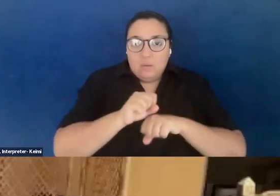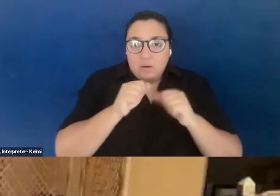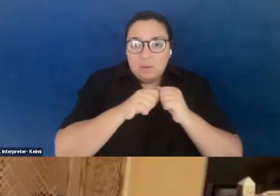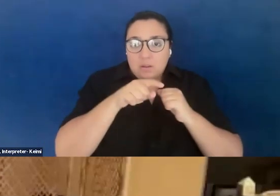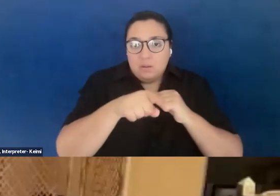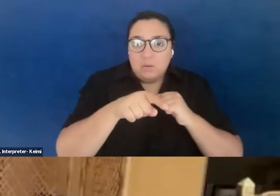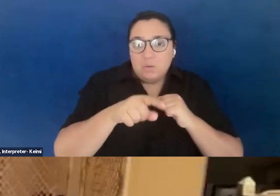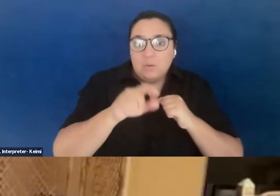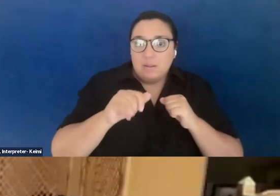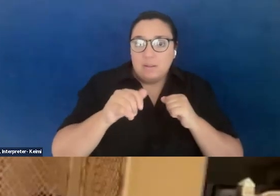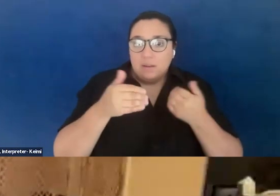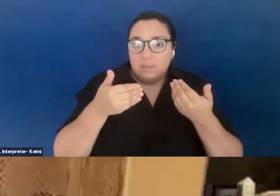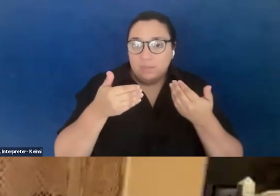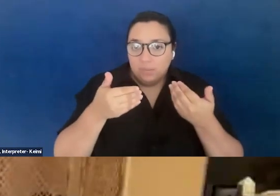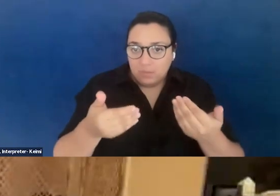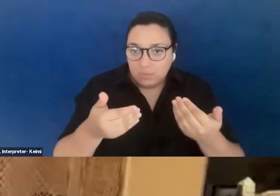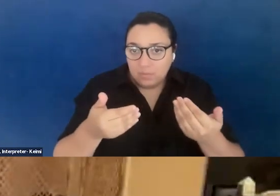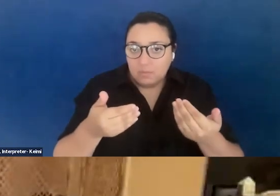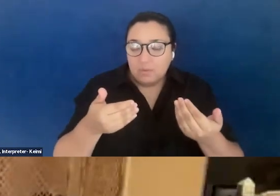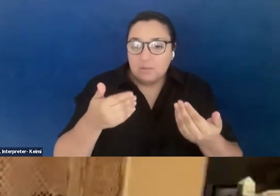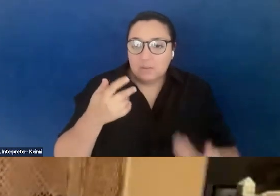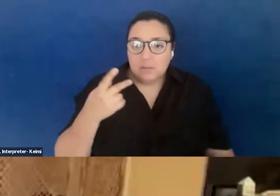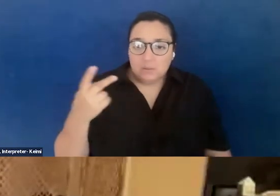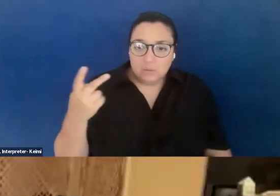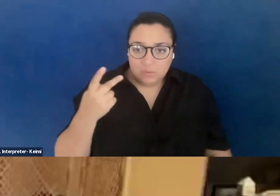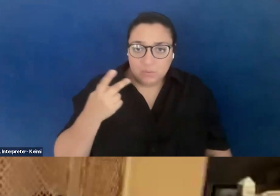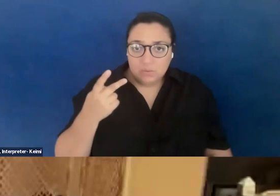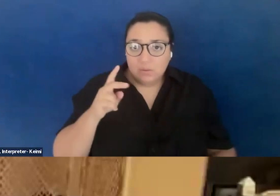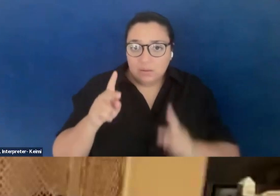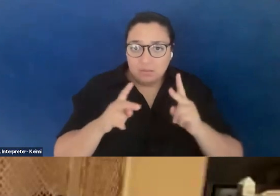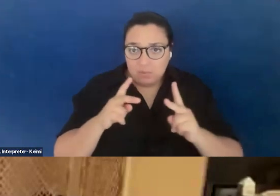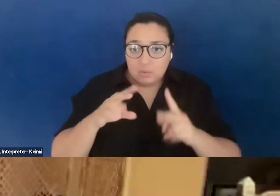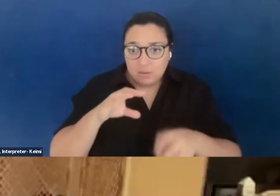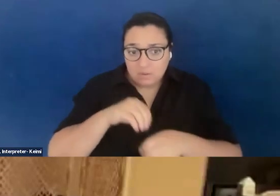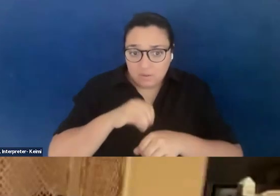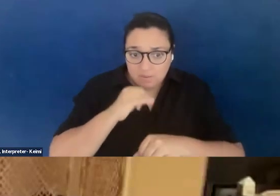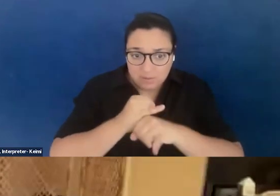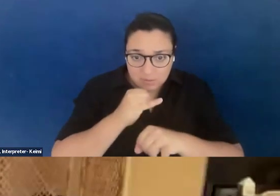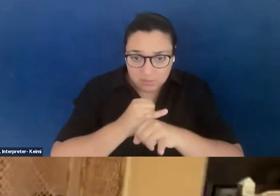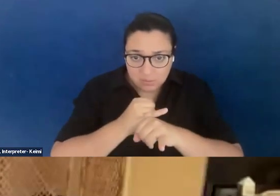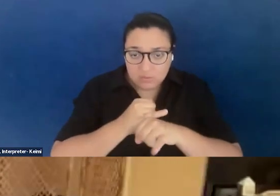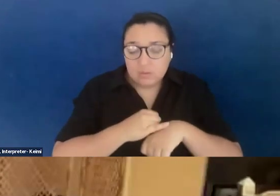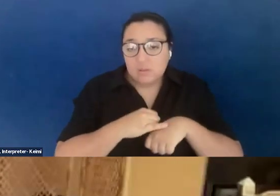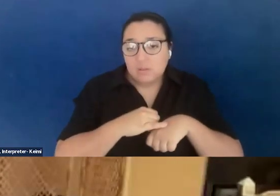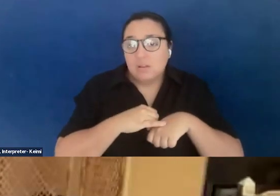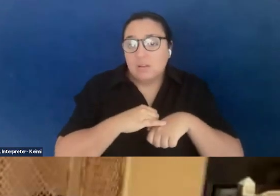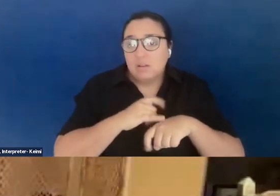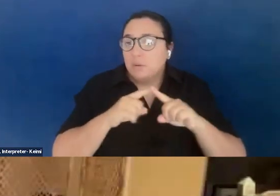move of working as two people who are like, just to be transparent, are in these institutions, but don't come from these institutions